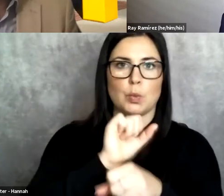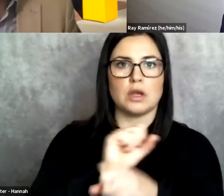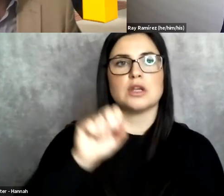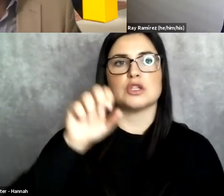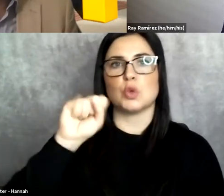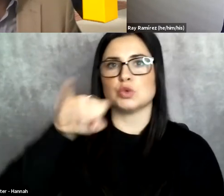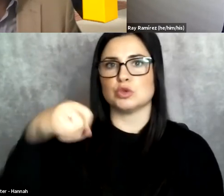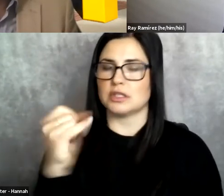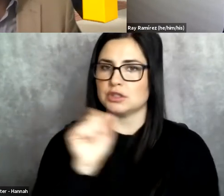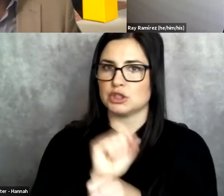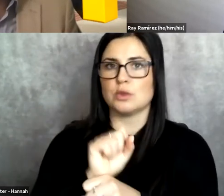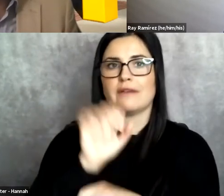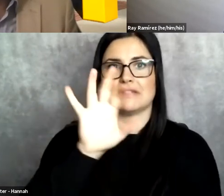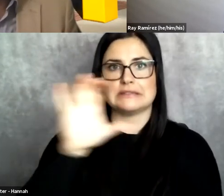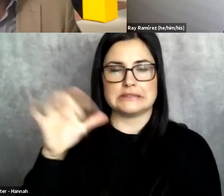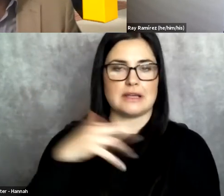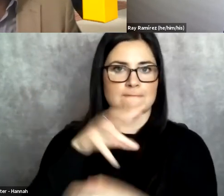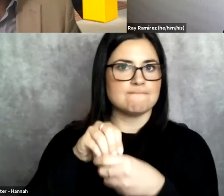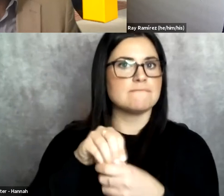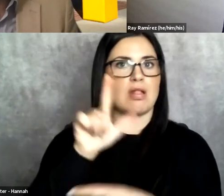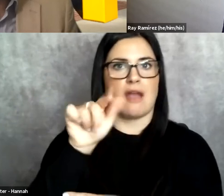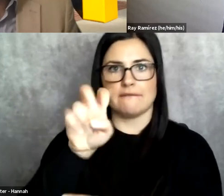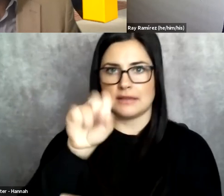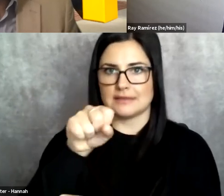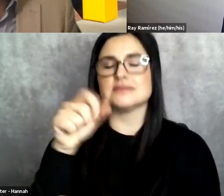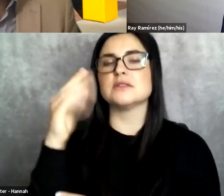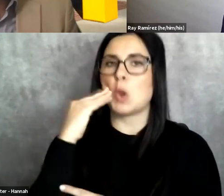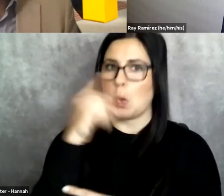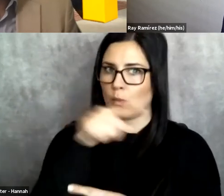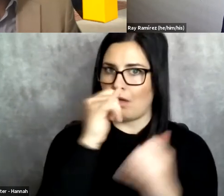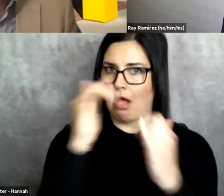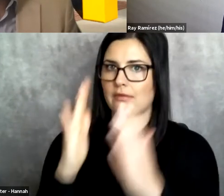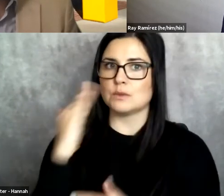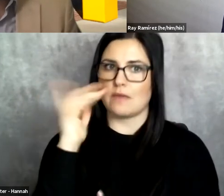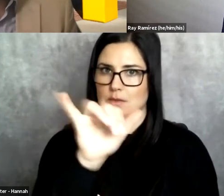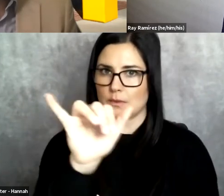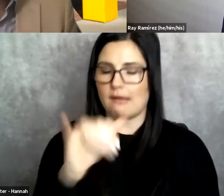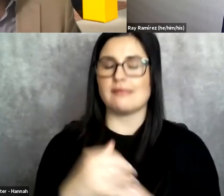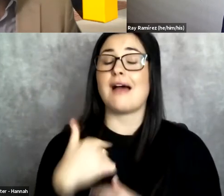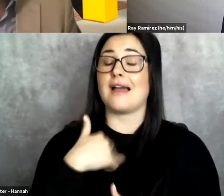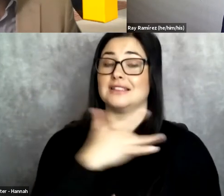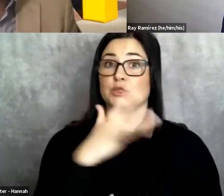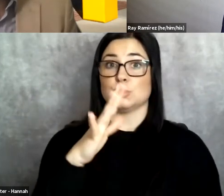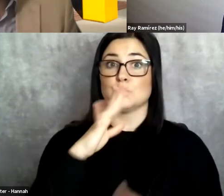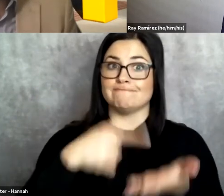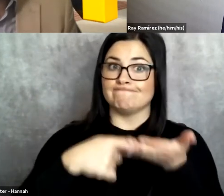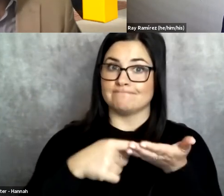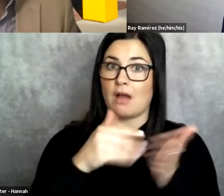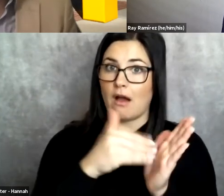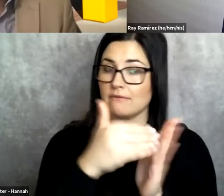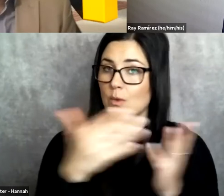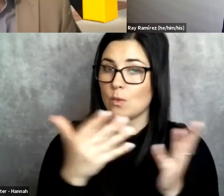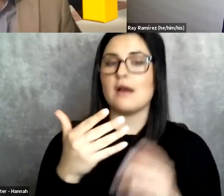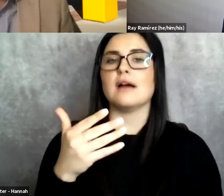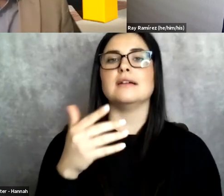at Fresno City College, and I trust my colleagues know that as well. And, you know, I talk about it often. I